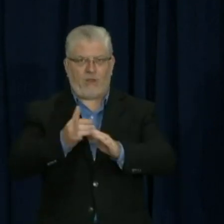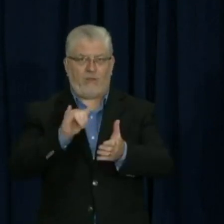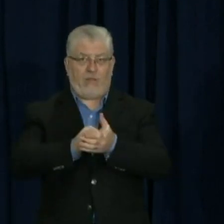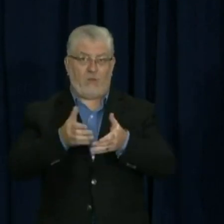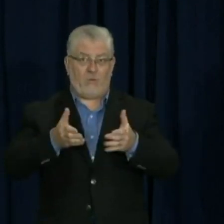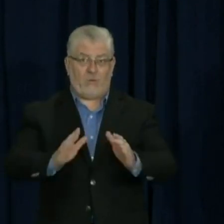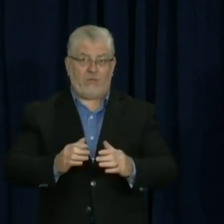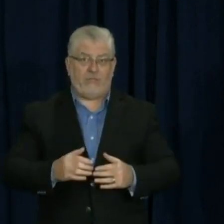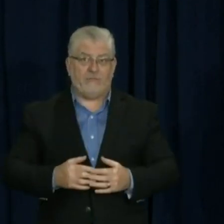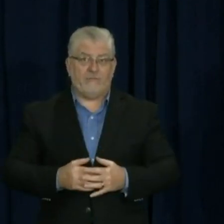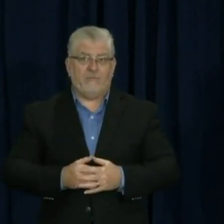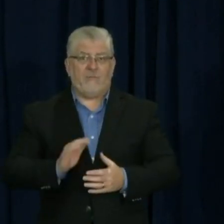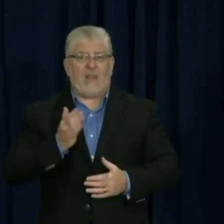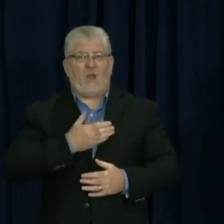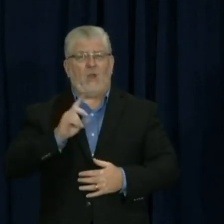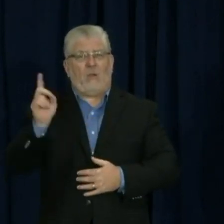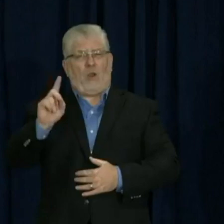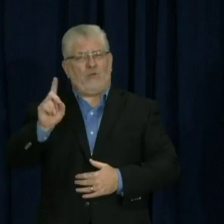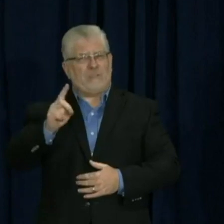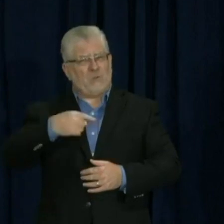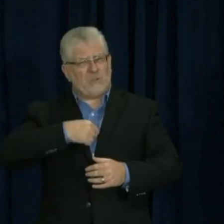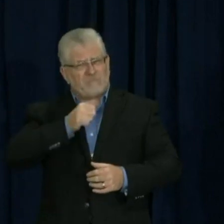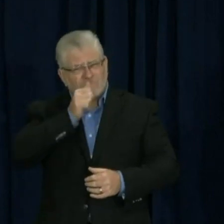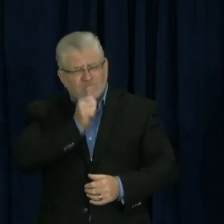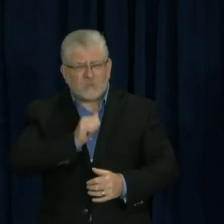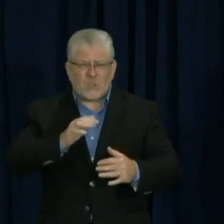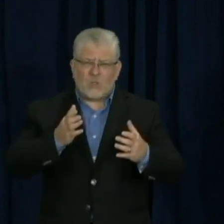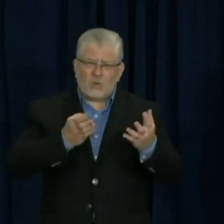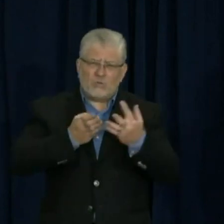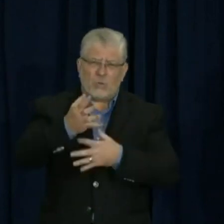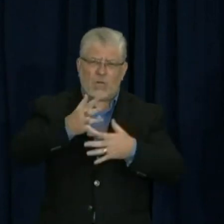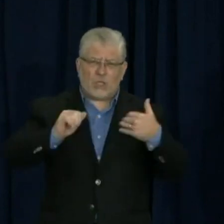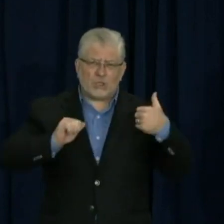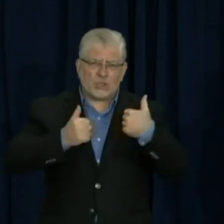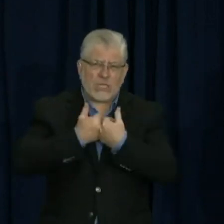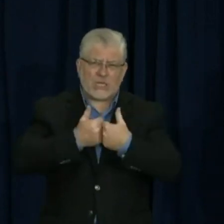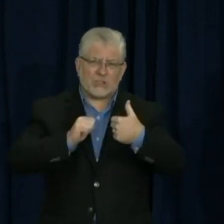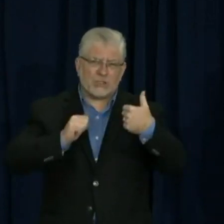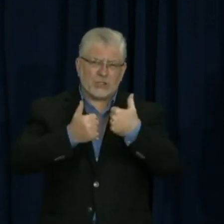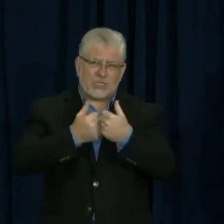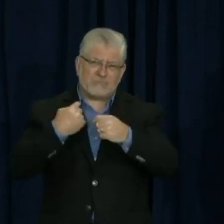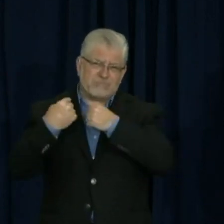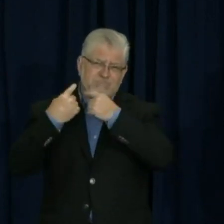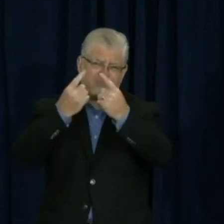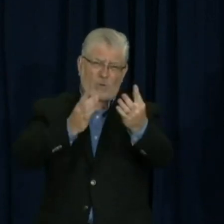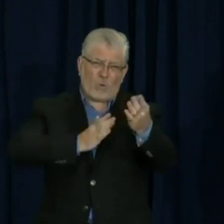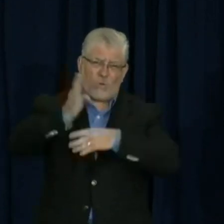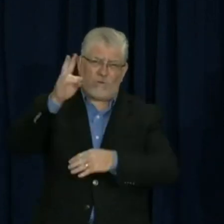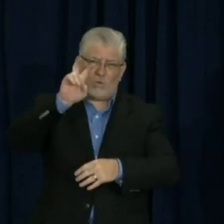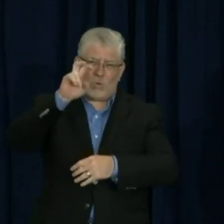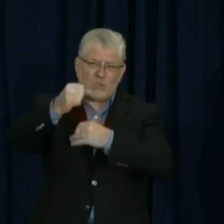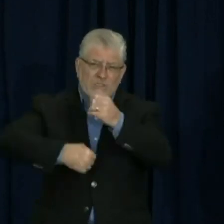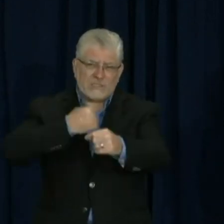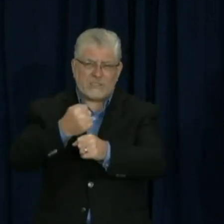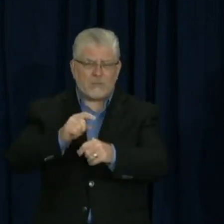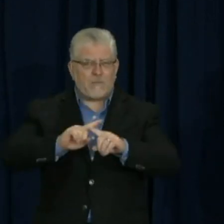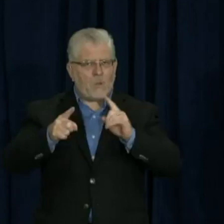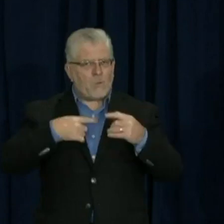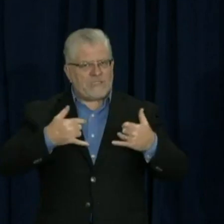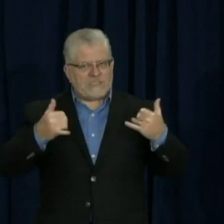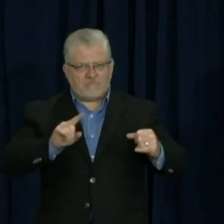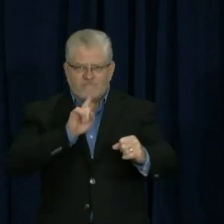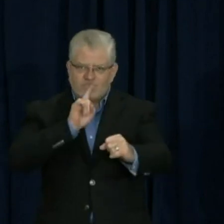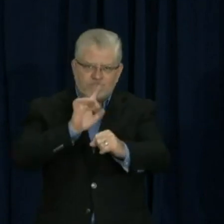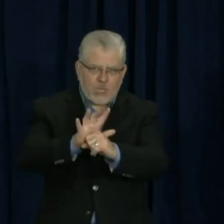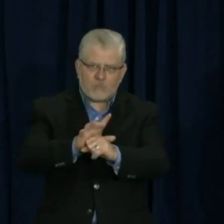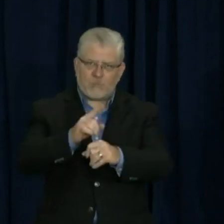before, and for over 200 years we have upheld and strengthened our commitment to basic fairness and due process. And I have